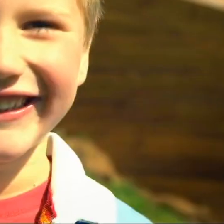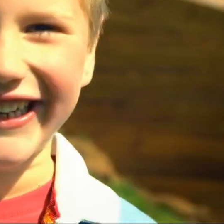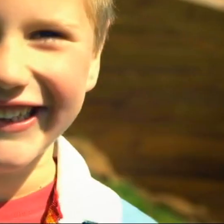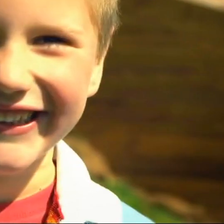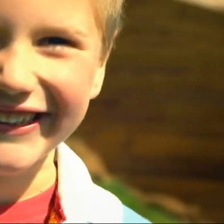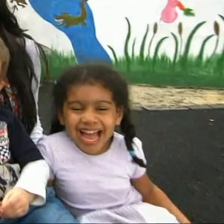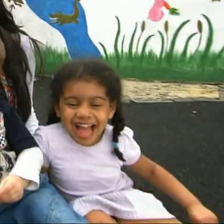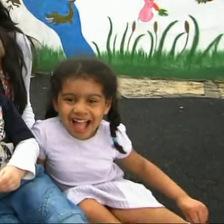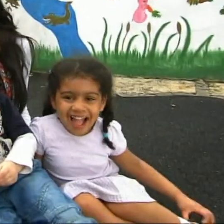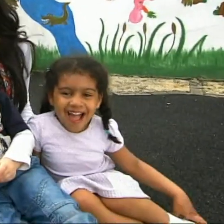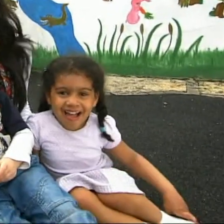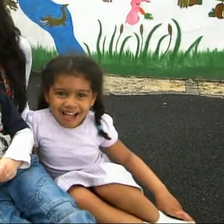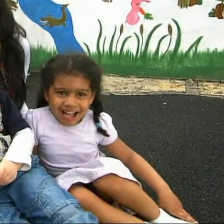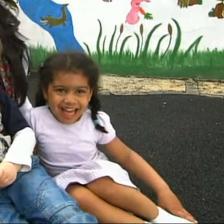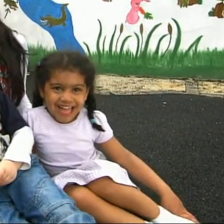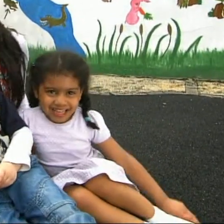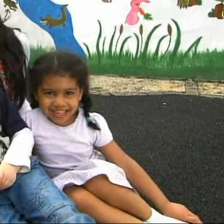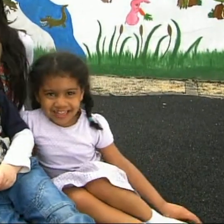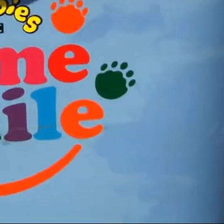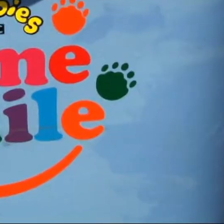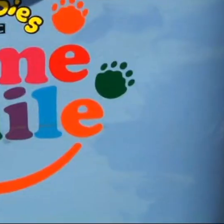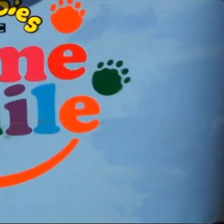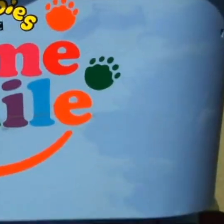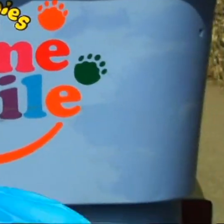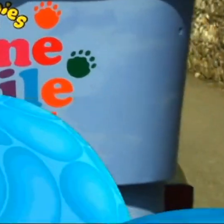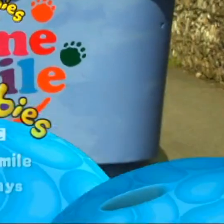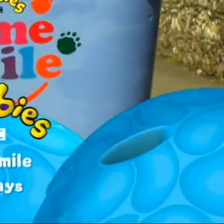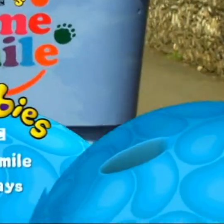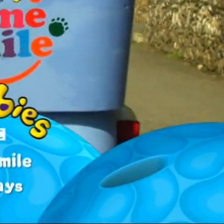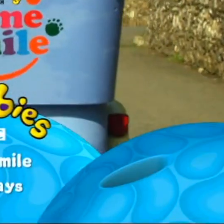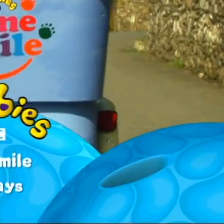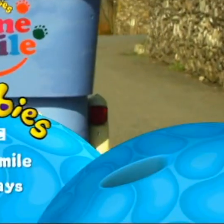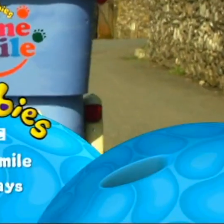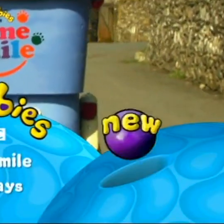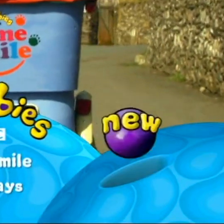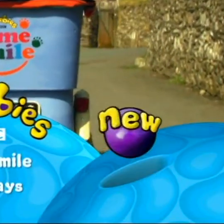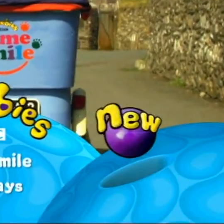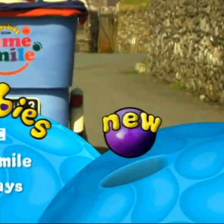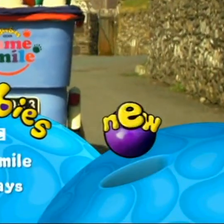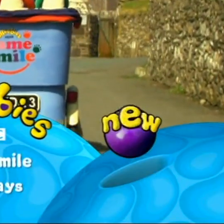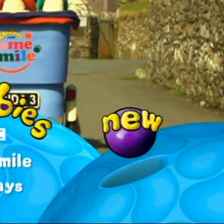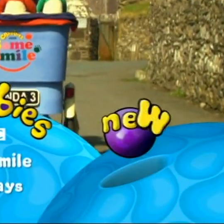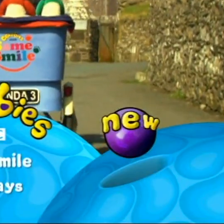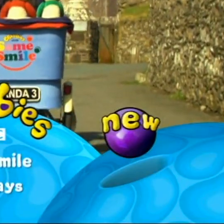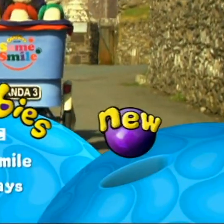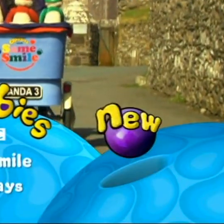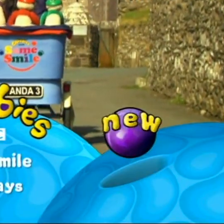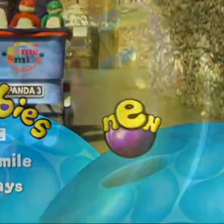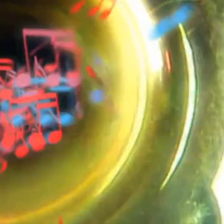same smile Same smile, weekdays at 9 on CBeebies